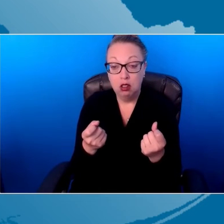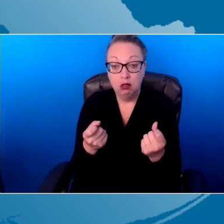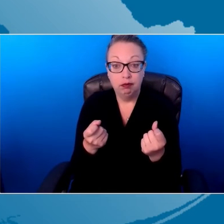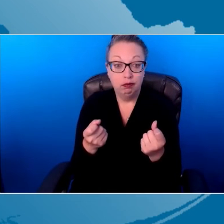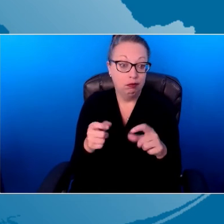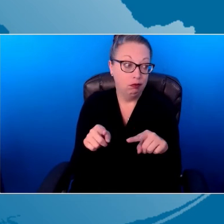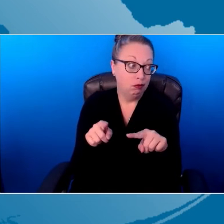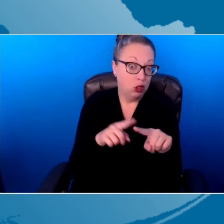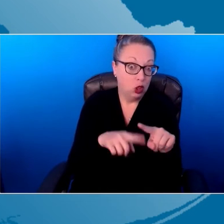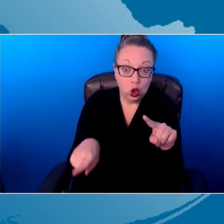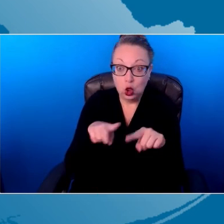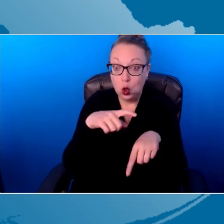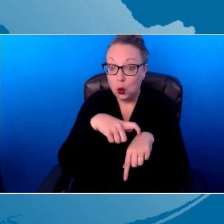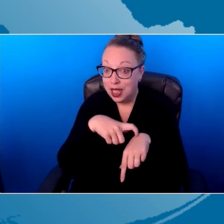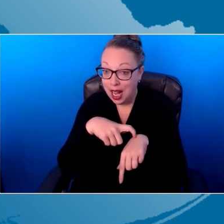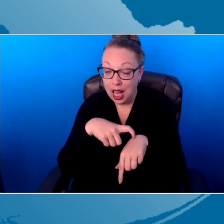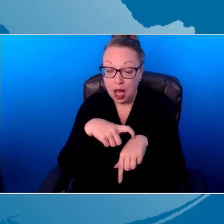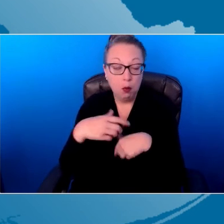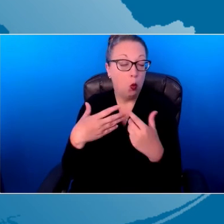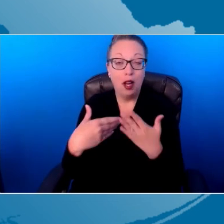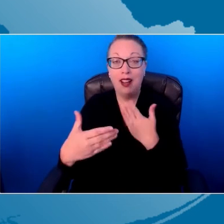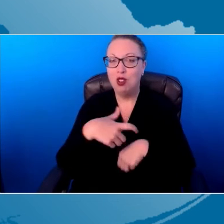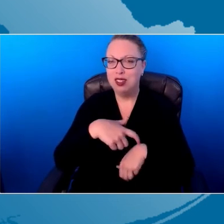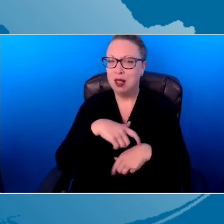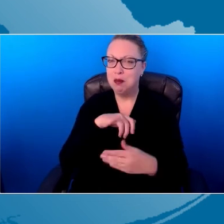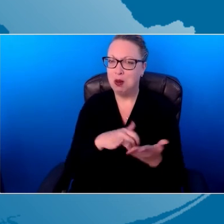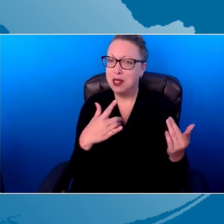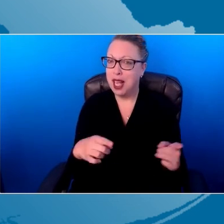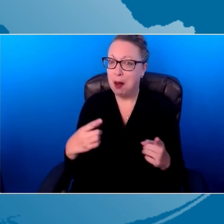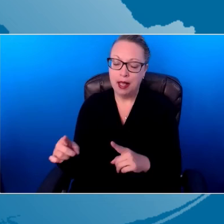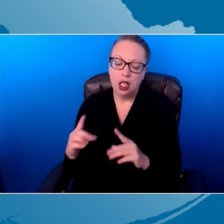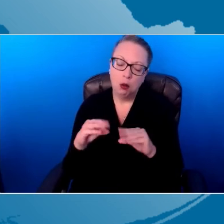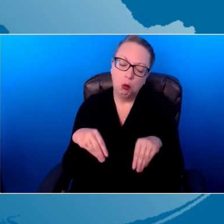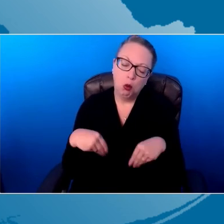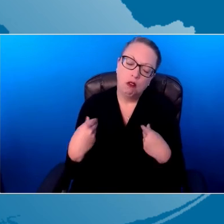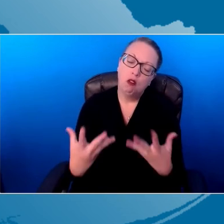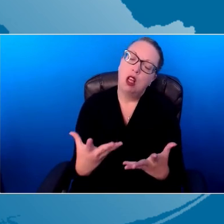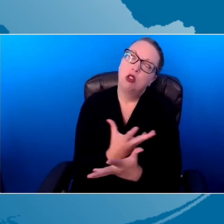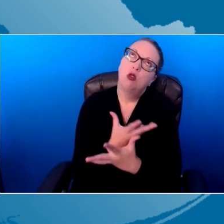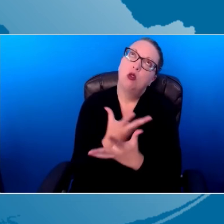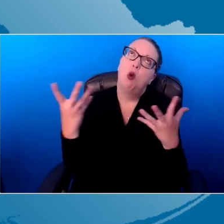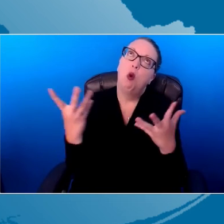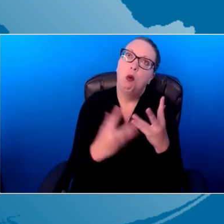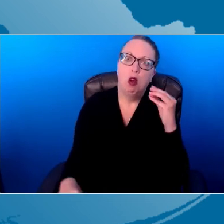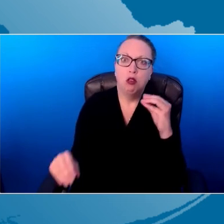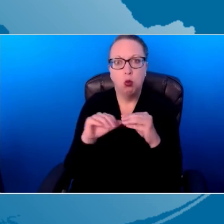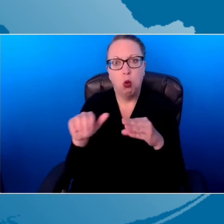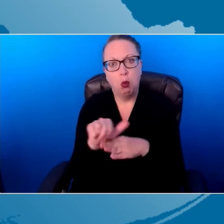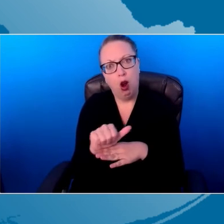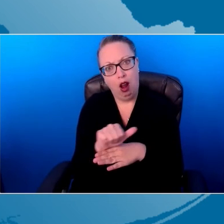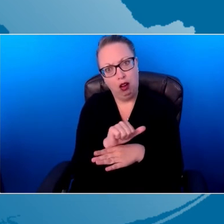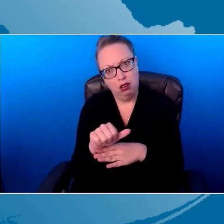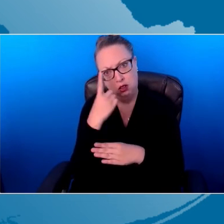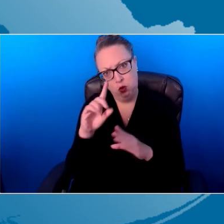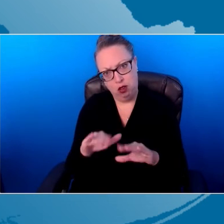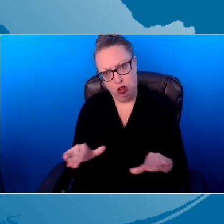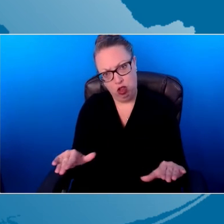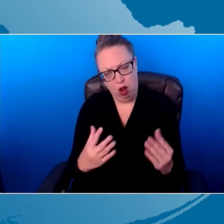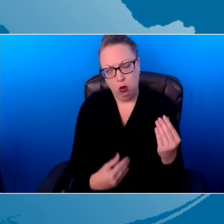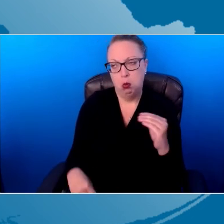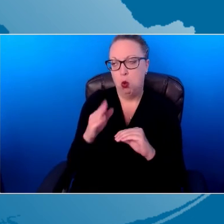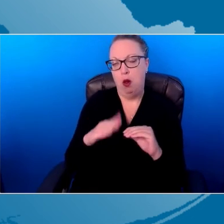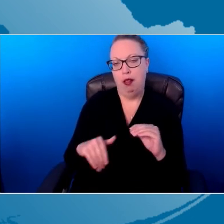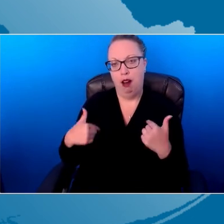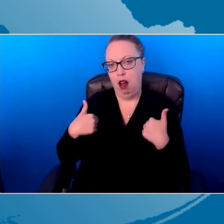circle time, those natural times that happen, it gives the child lots and lots of practice, more practice than we could ever possibly give them,